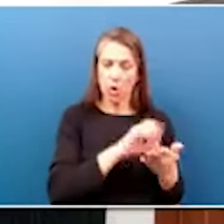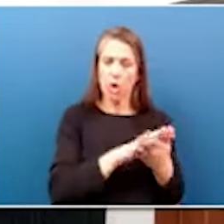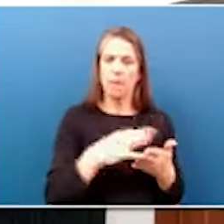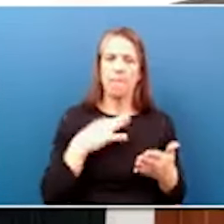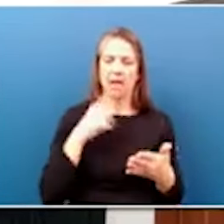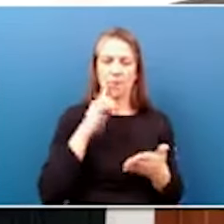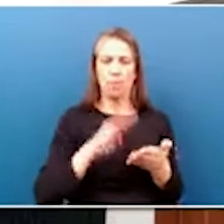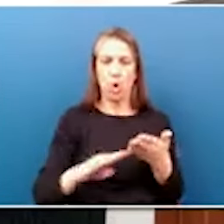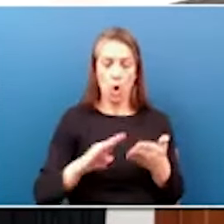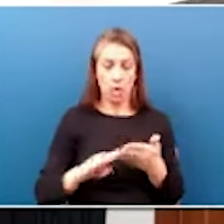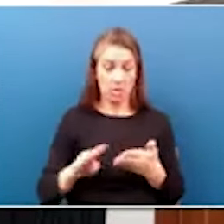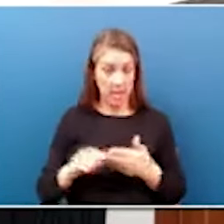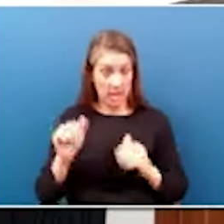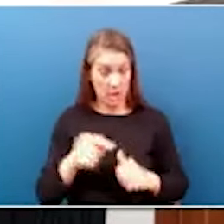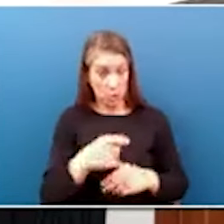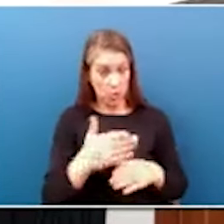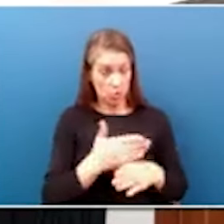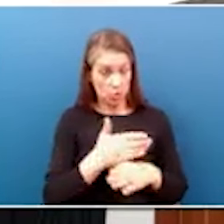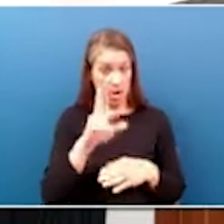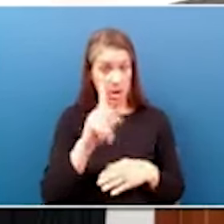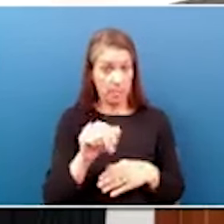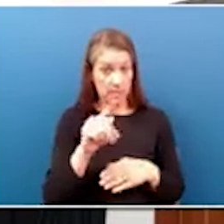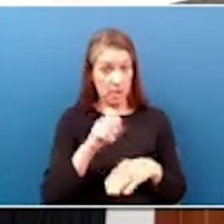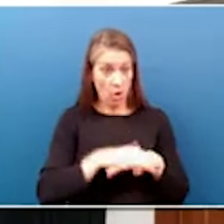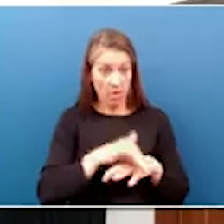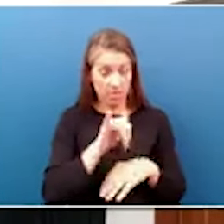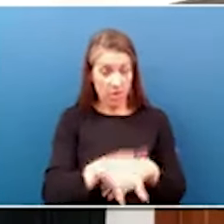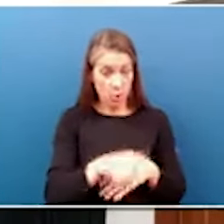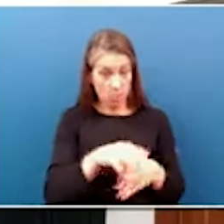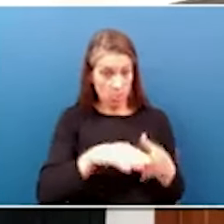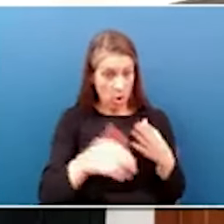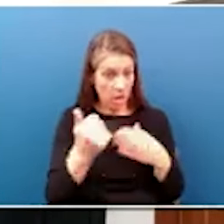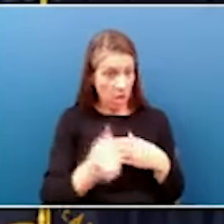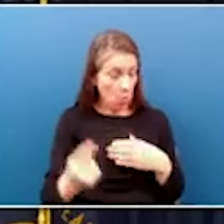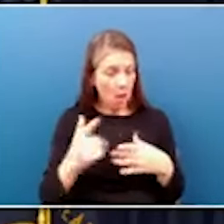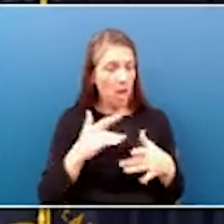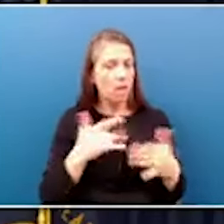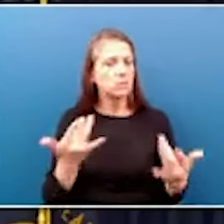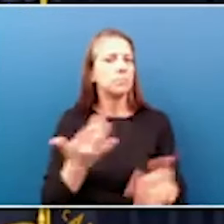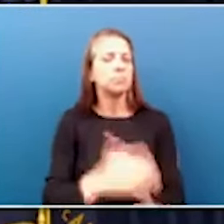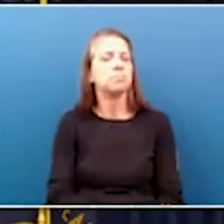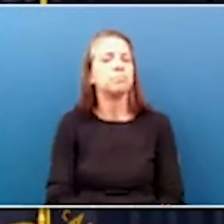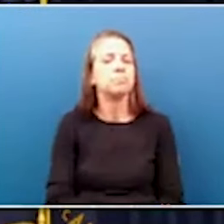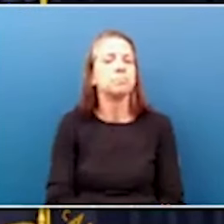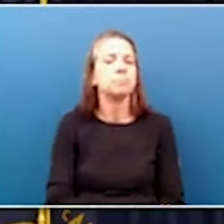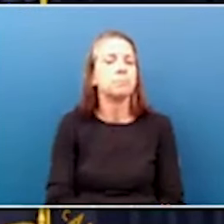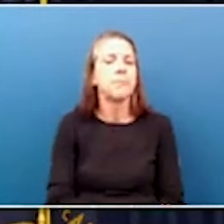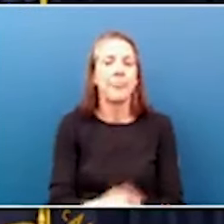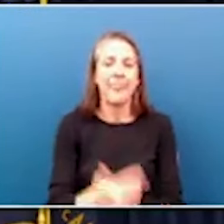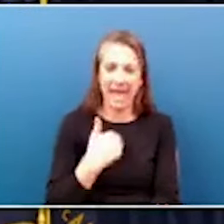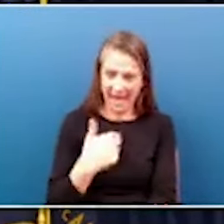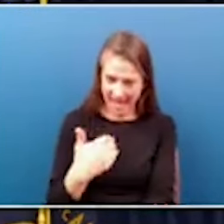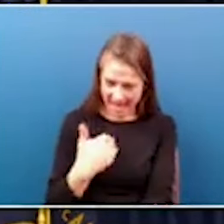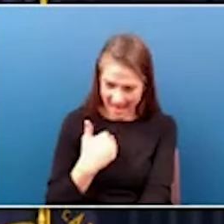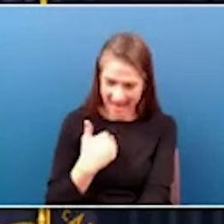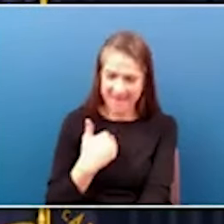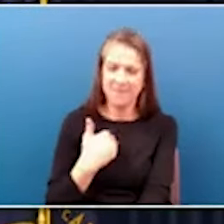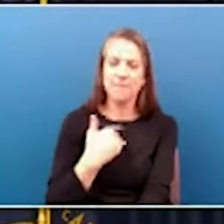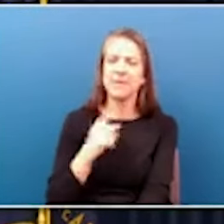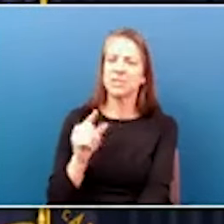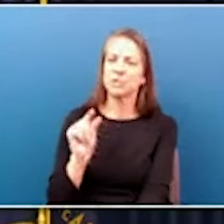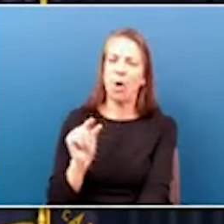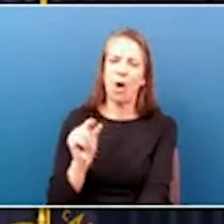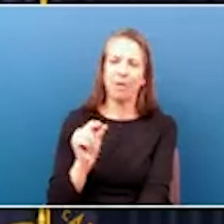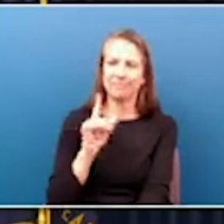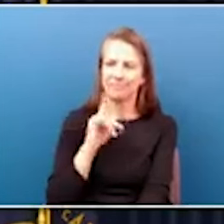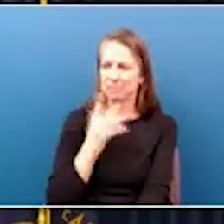Can you share an update on that? Have you pardoned anyone? How is this going? I have, but it's been a small number. I think it may